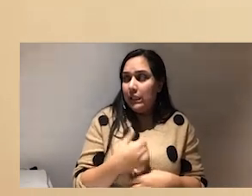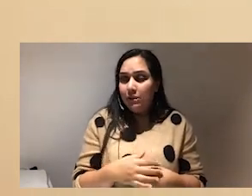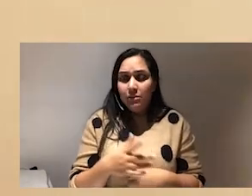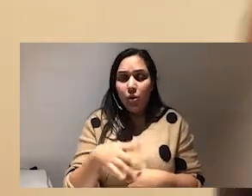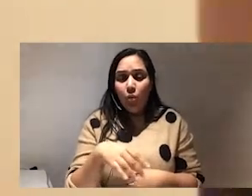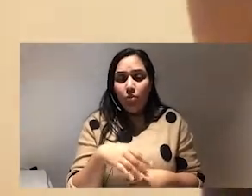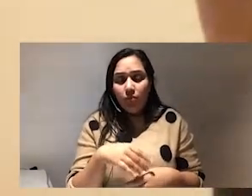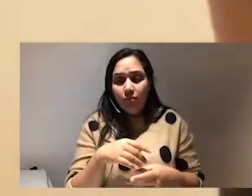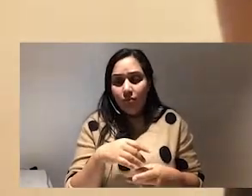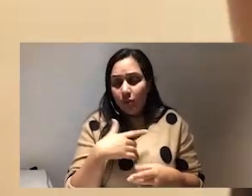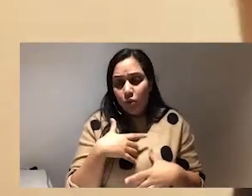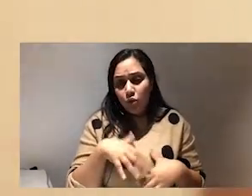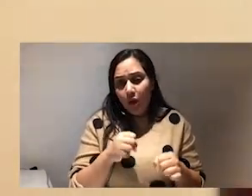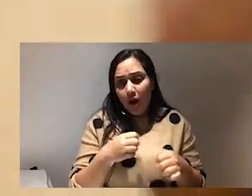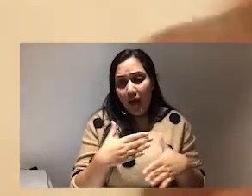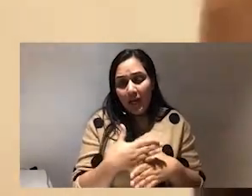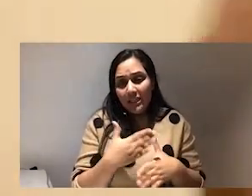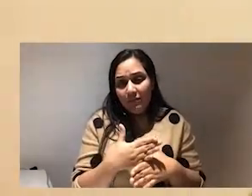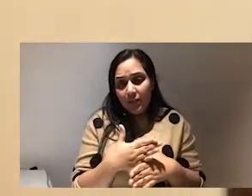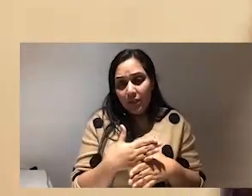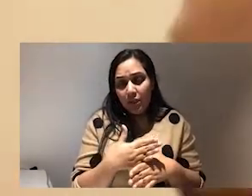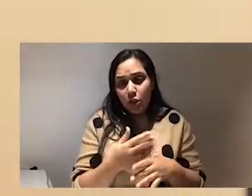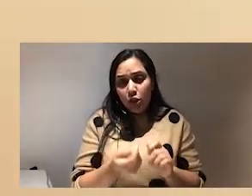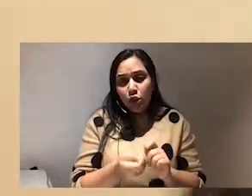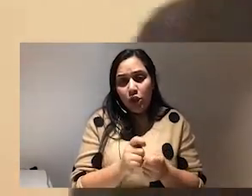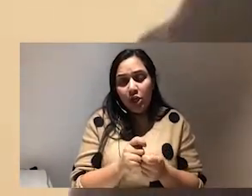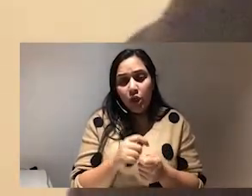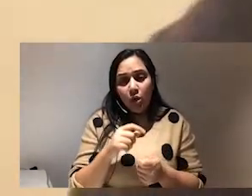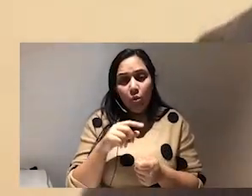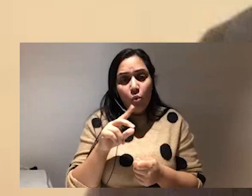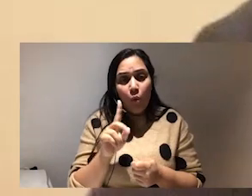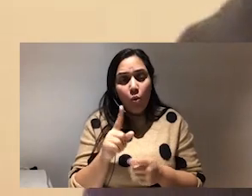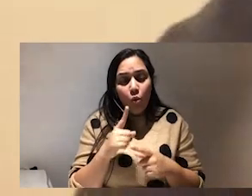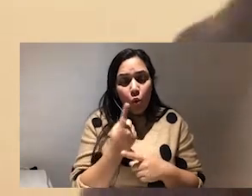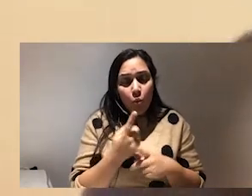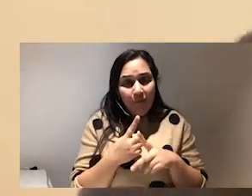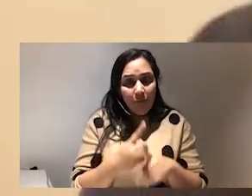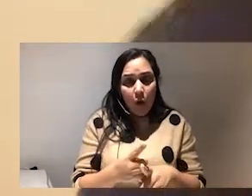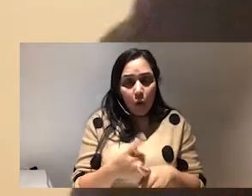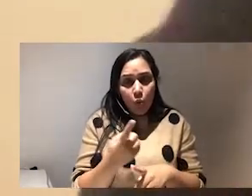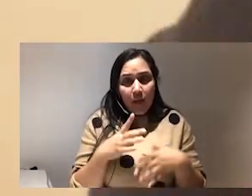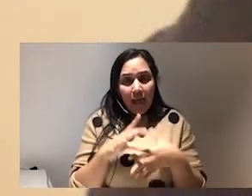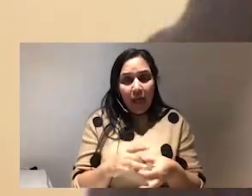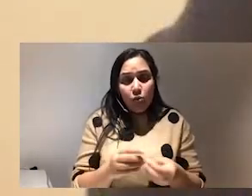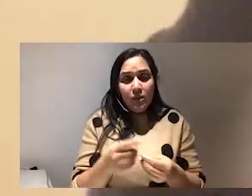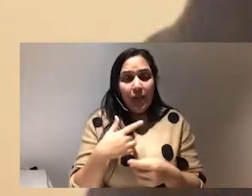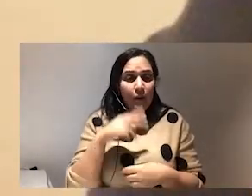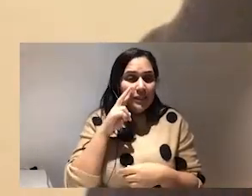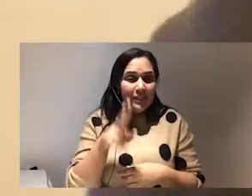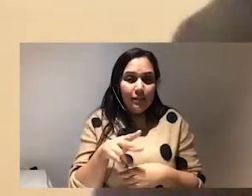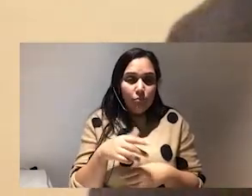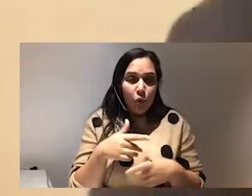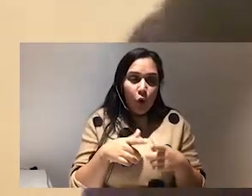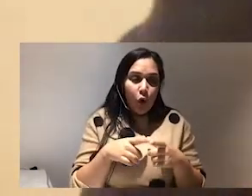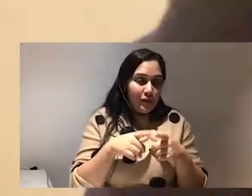let's start actively like changing who we follow and who we engage with and and since doing that now i see more sausage dogs on my explore